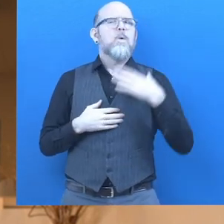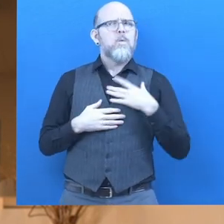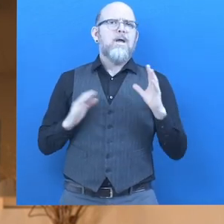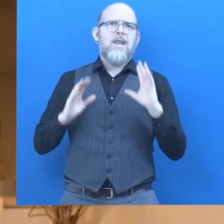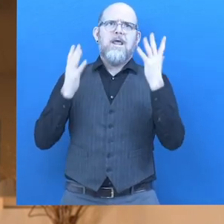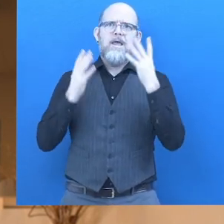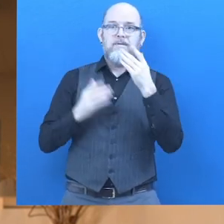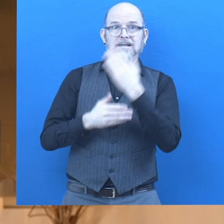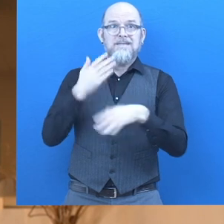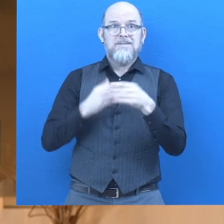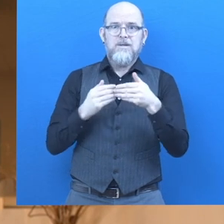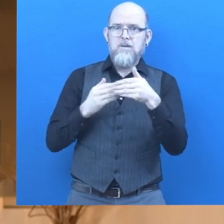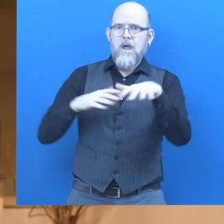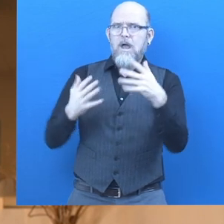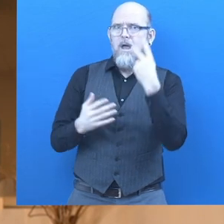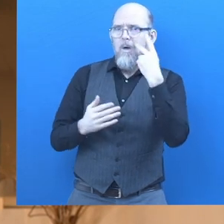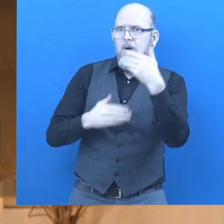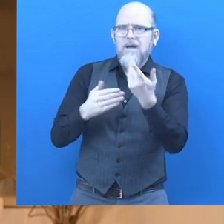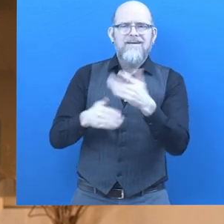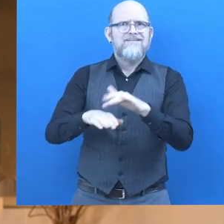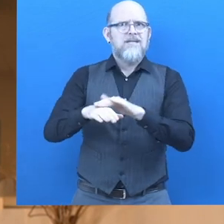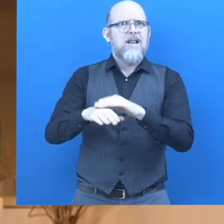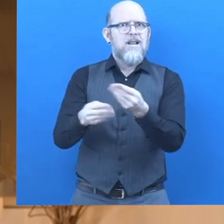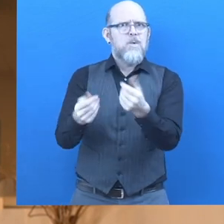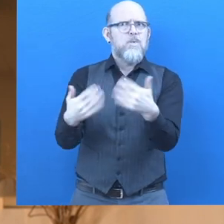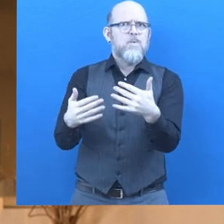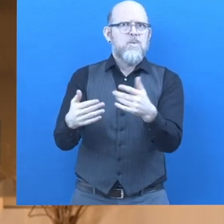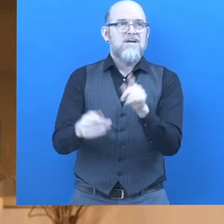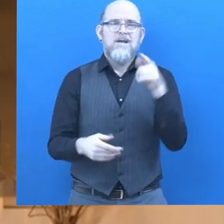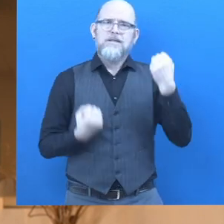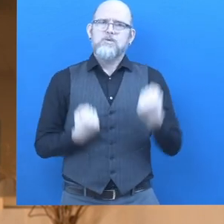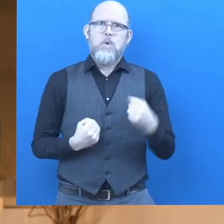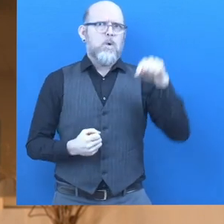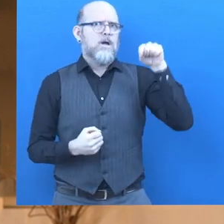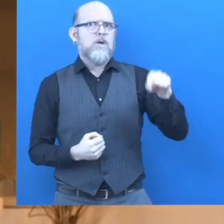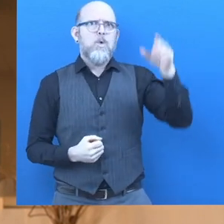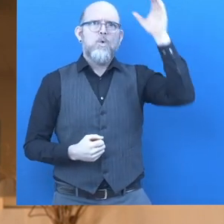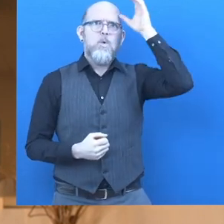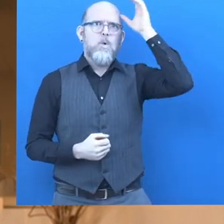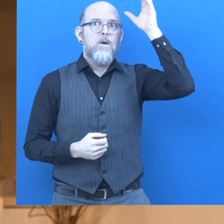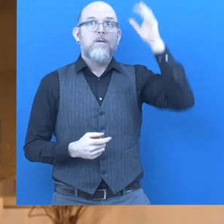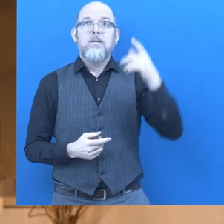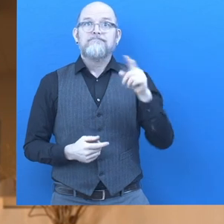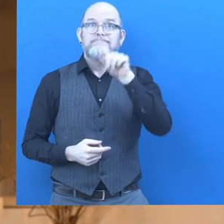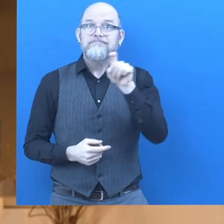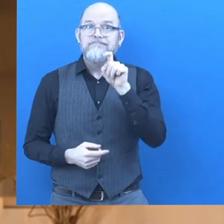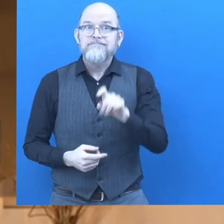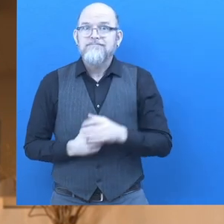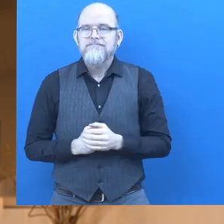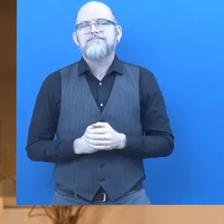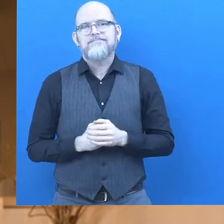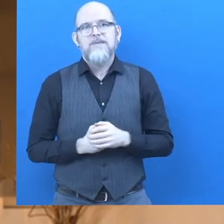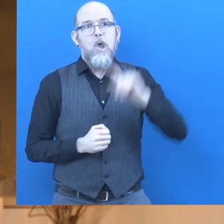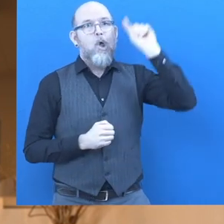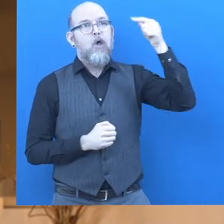disability is in Congo, especially where the state hasn't yet